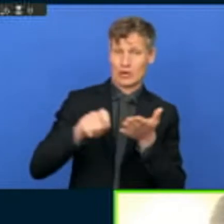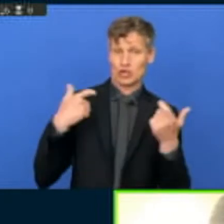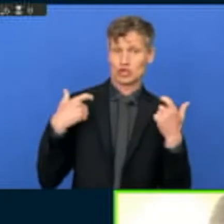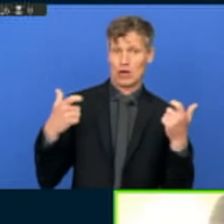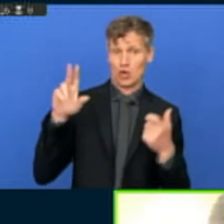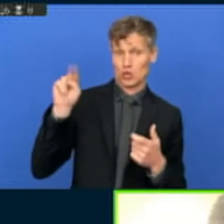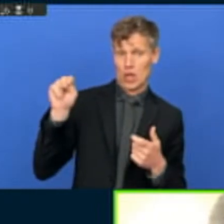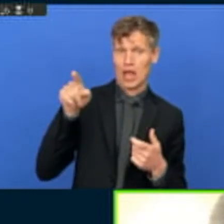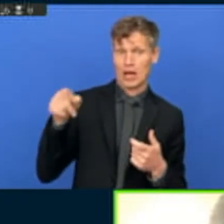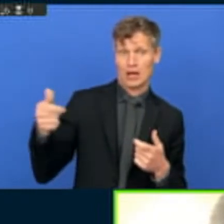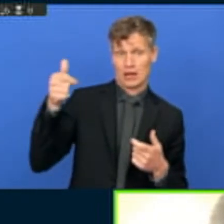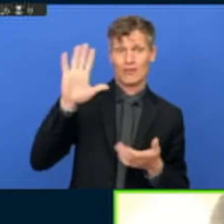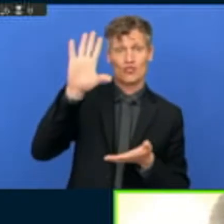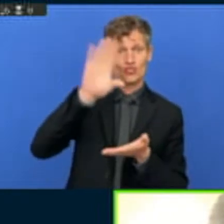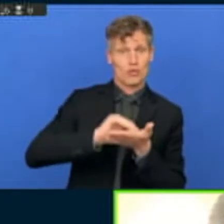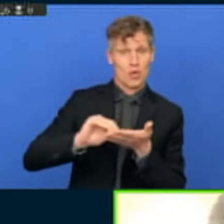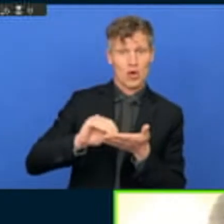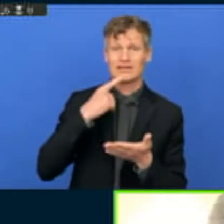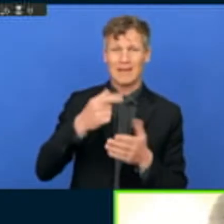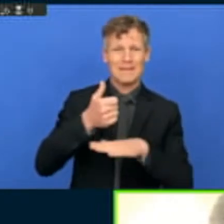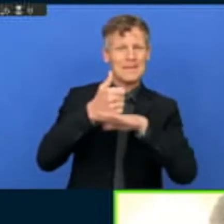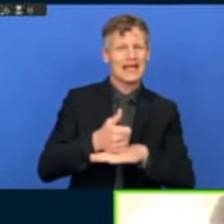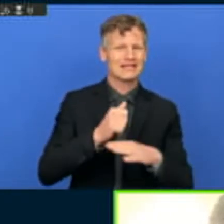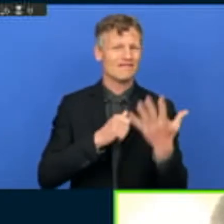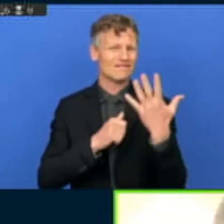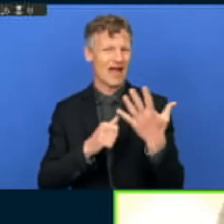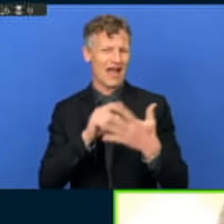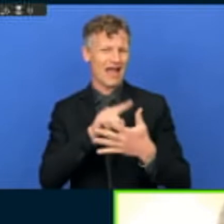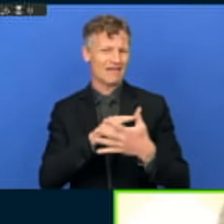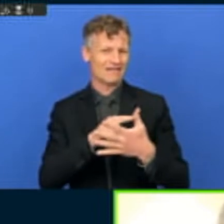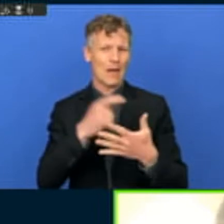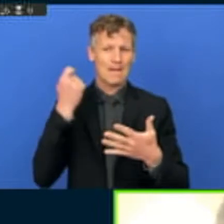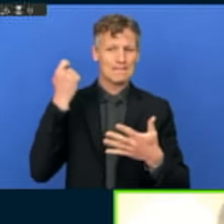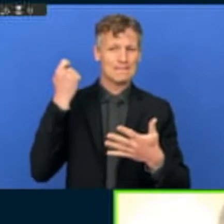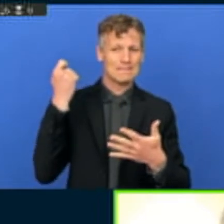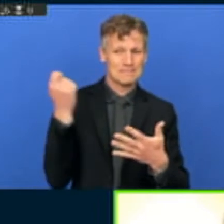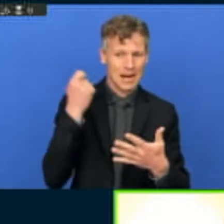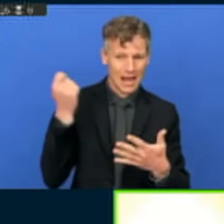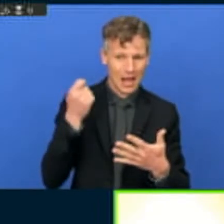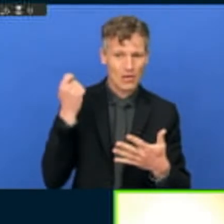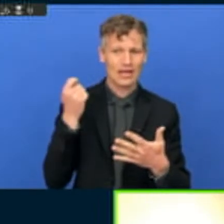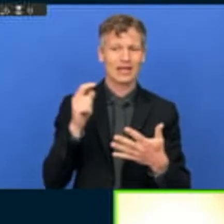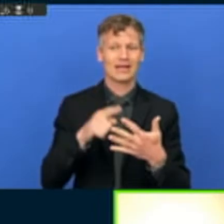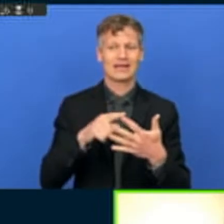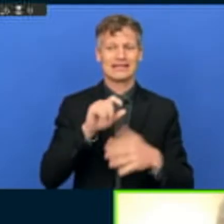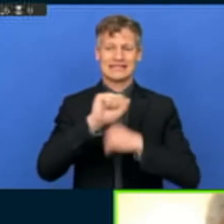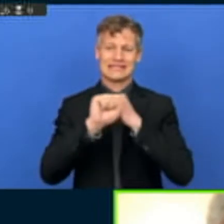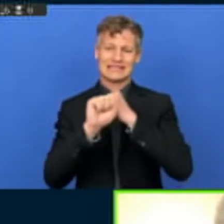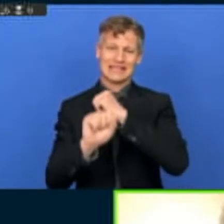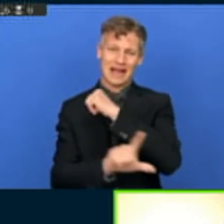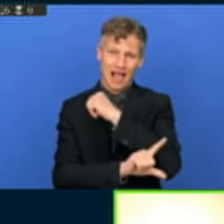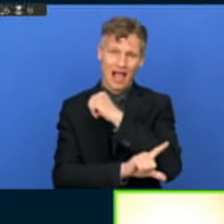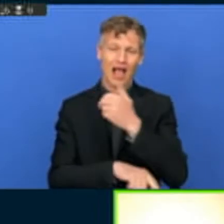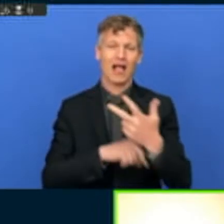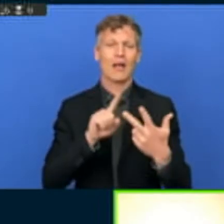from Africa, including Malawi, Senegal, Botswana, Tunisia, Algeria, Egypt, and Kenya. So in a way,